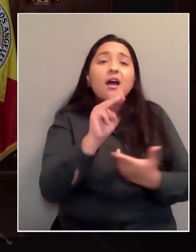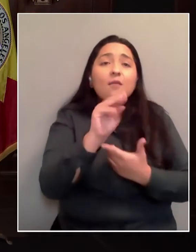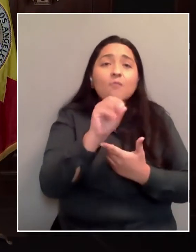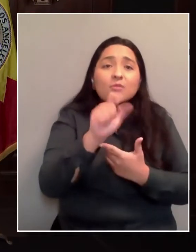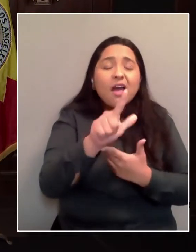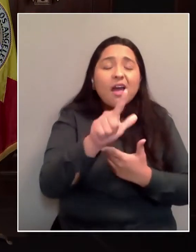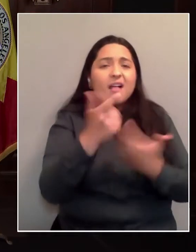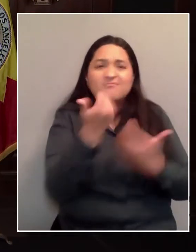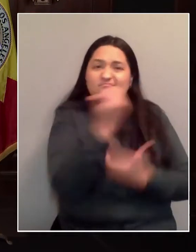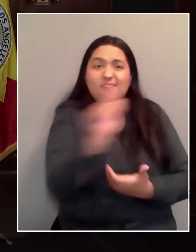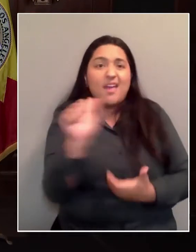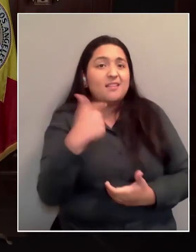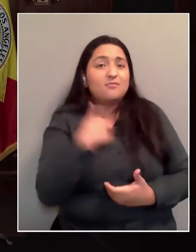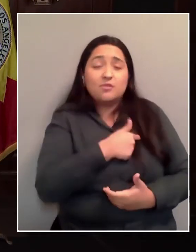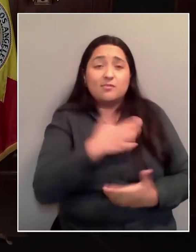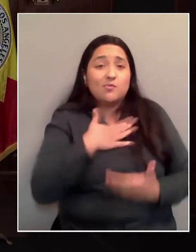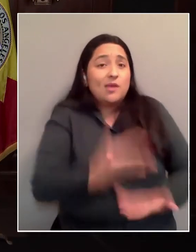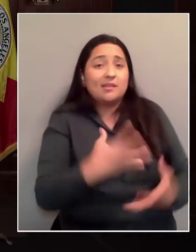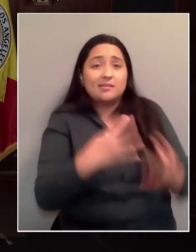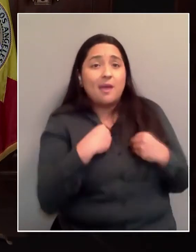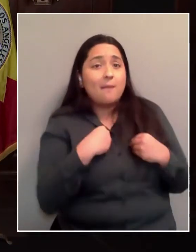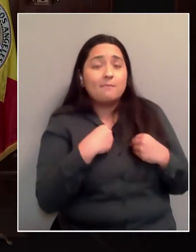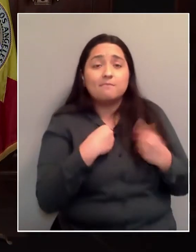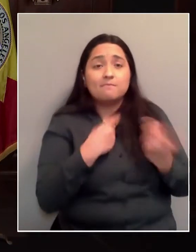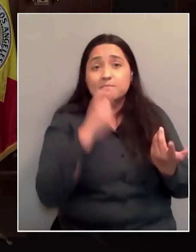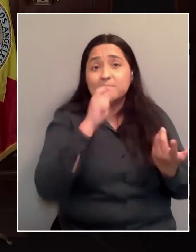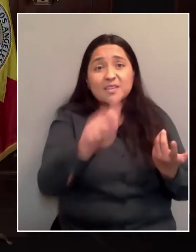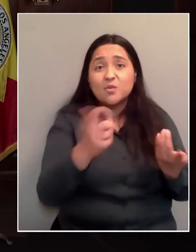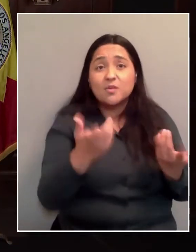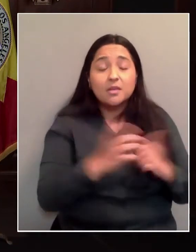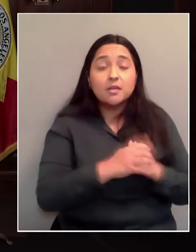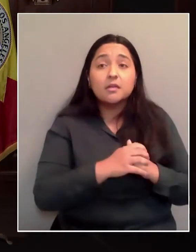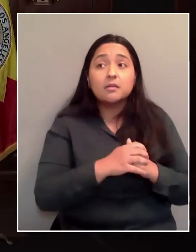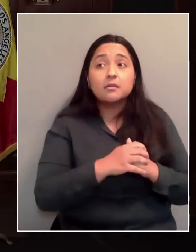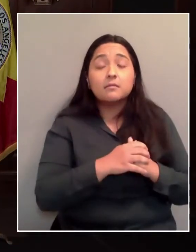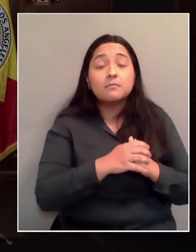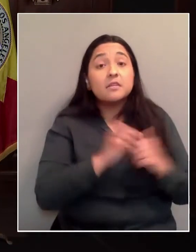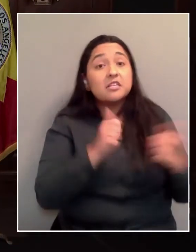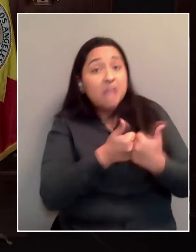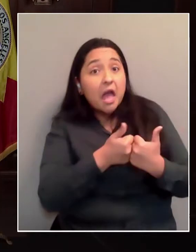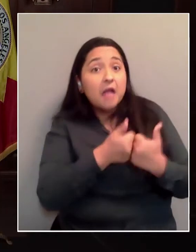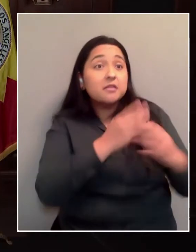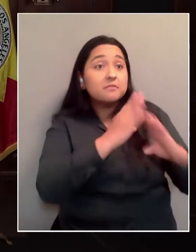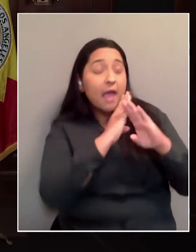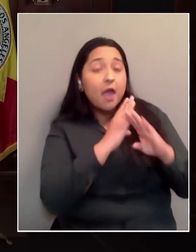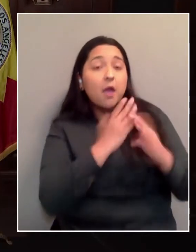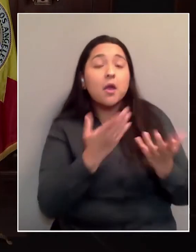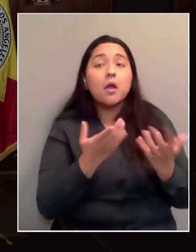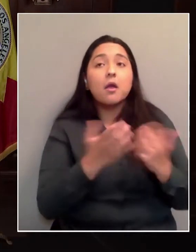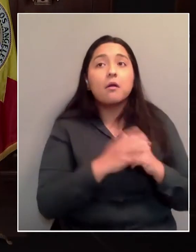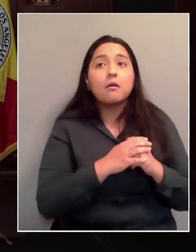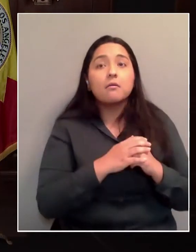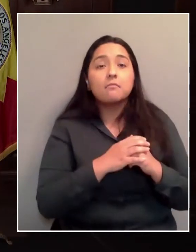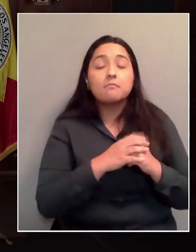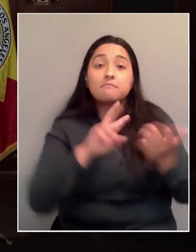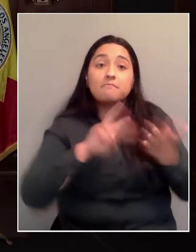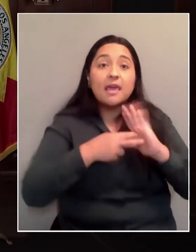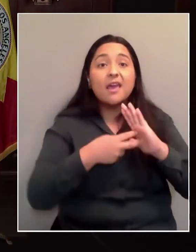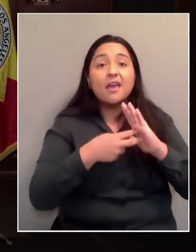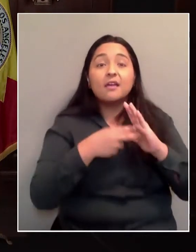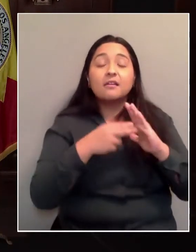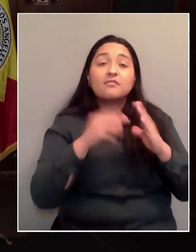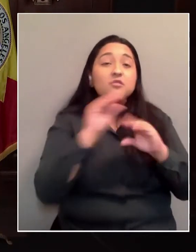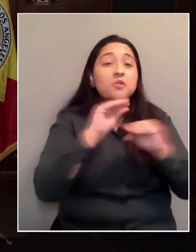at full stop. Now, the barriers that you asked for, that doesn't mean there's unlimited capacity from service providers out there. That's not something the city does. But I know